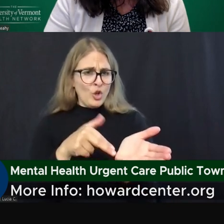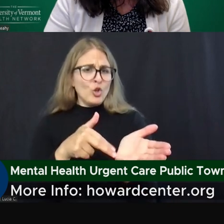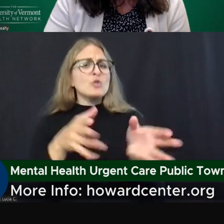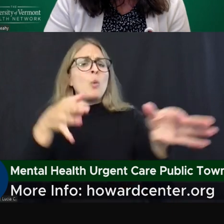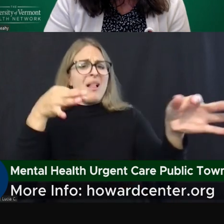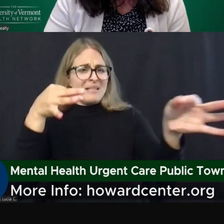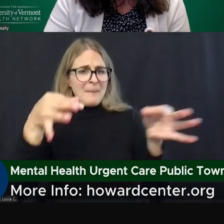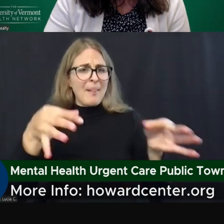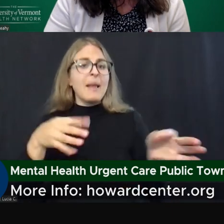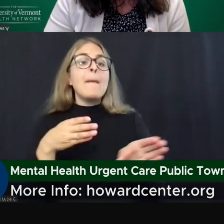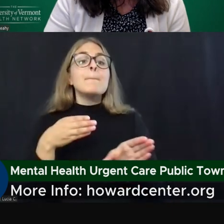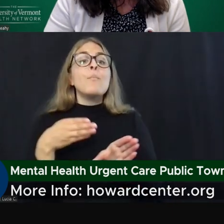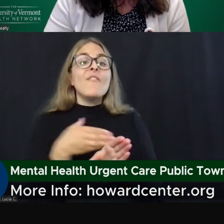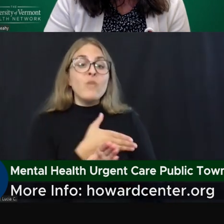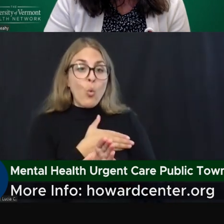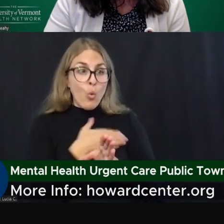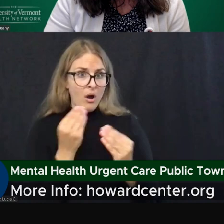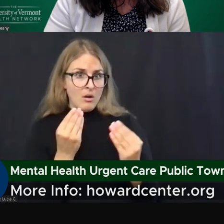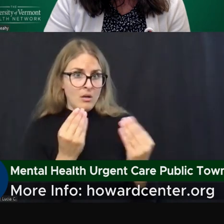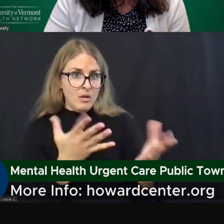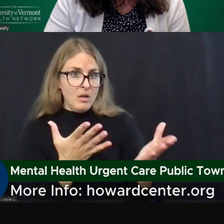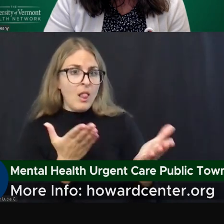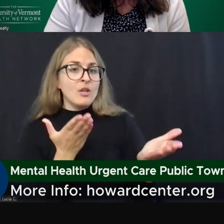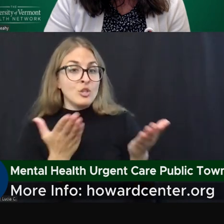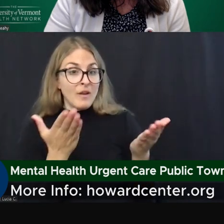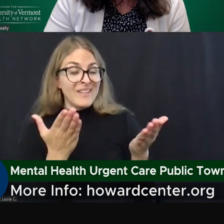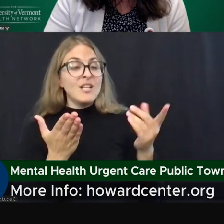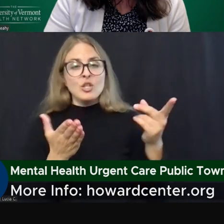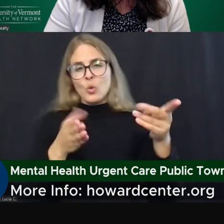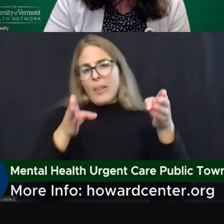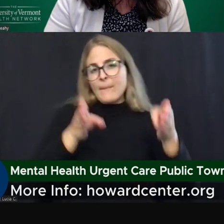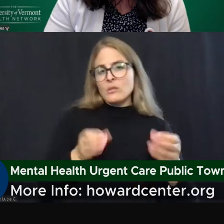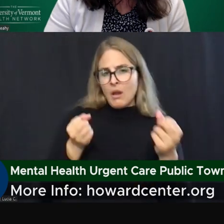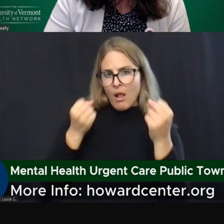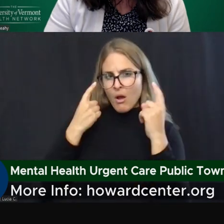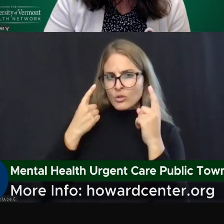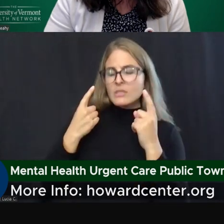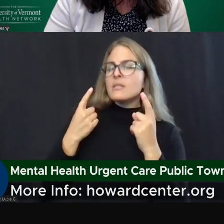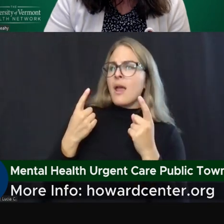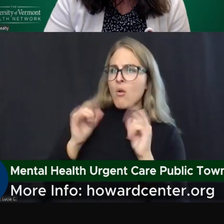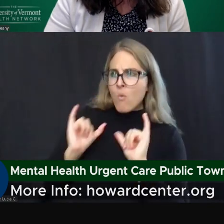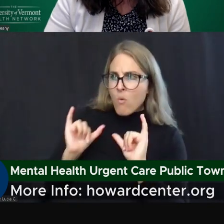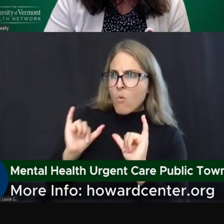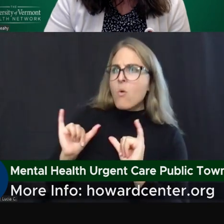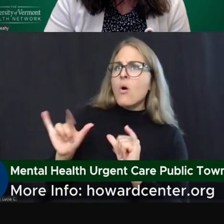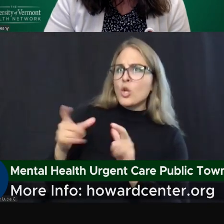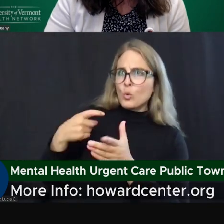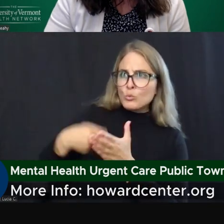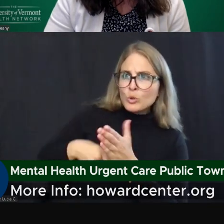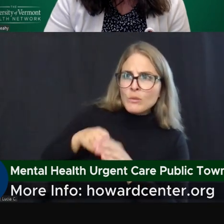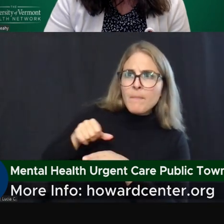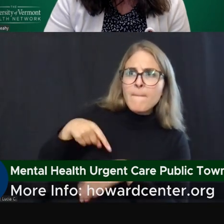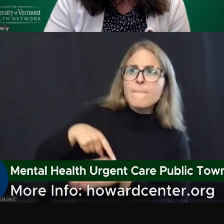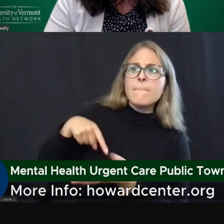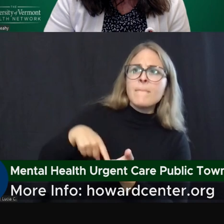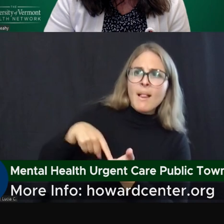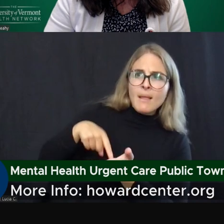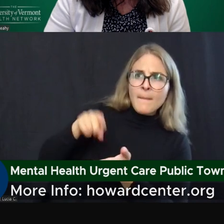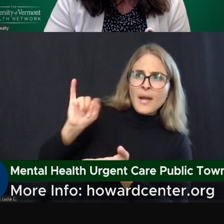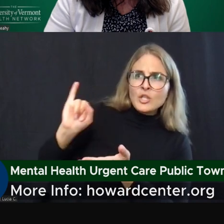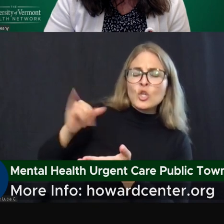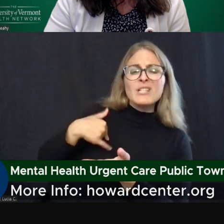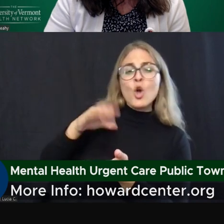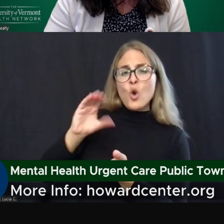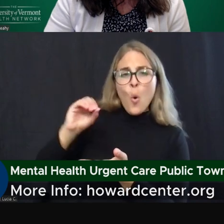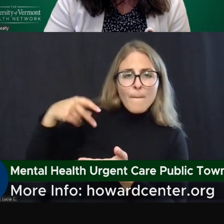is provided, so then they can understand what the charge to the health insurance will be and what any co-pays or bill would look